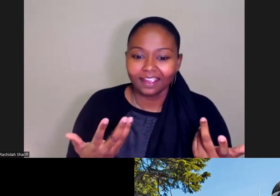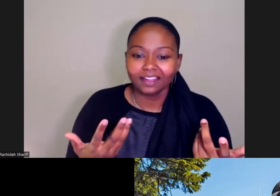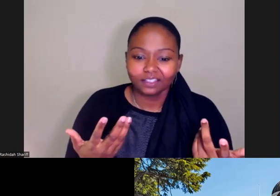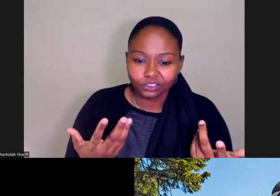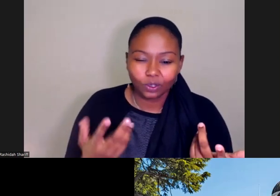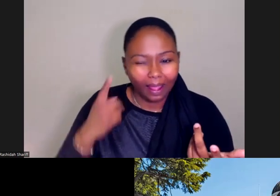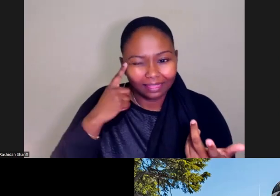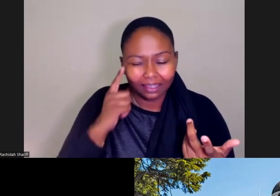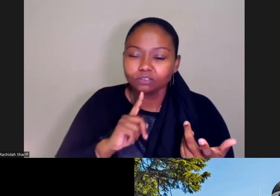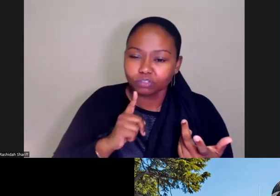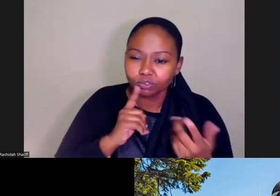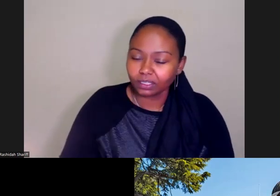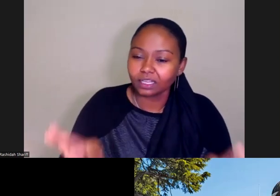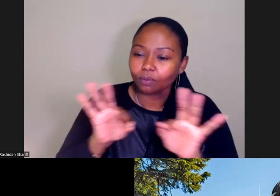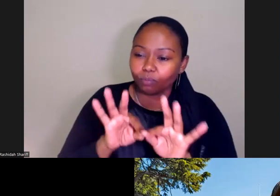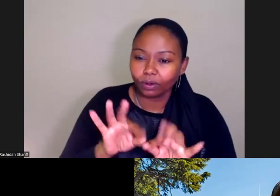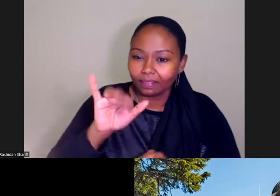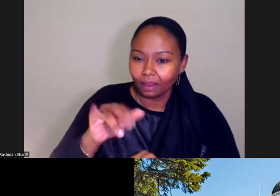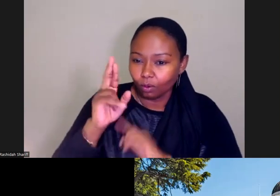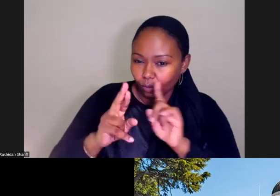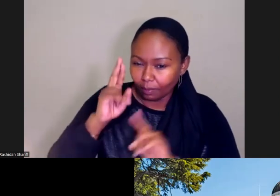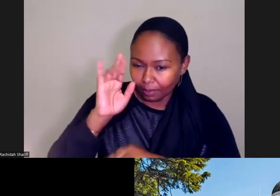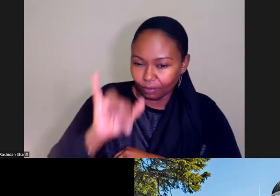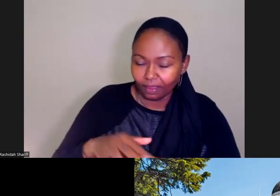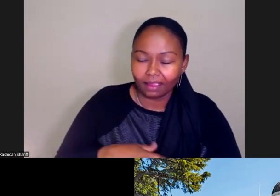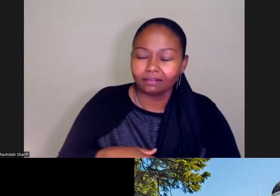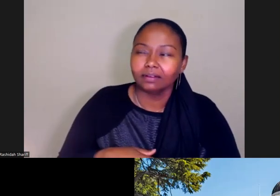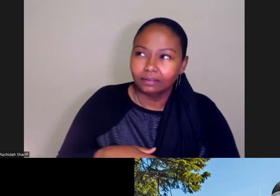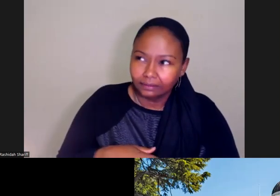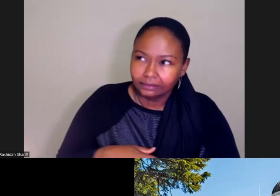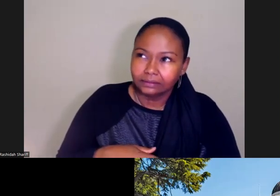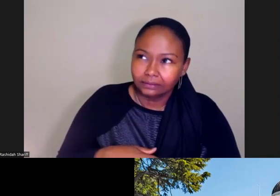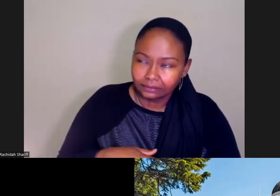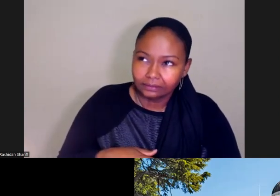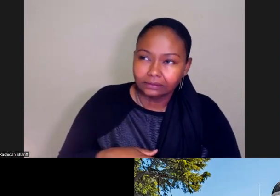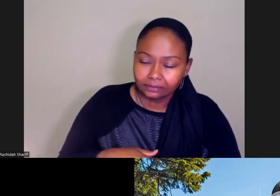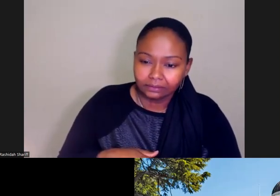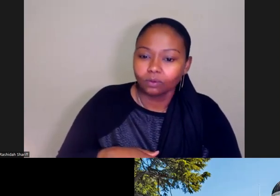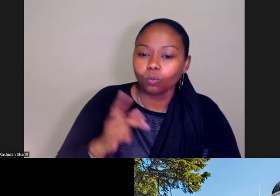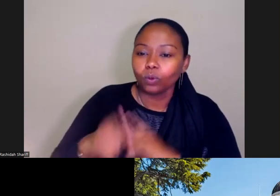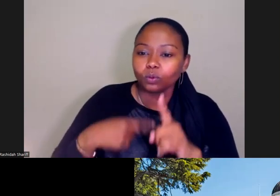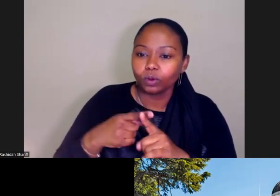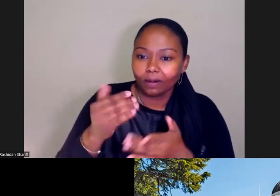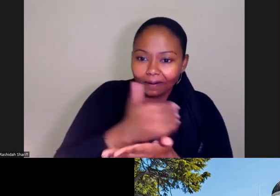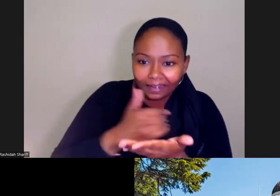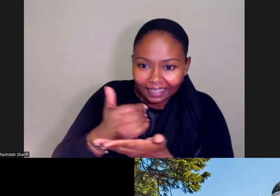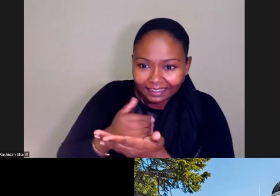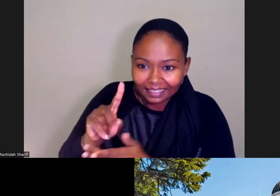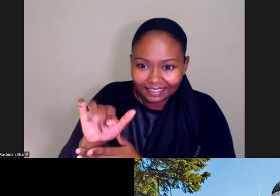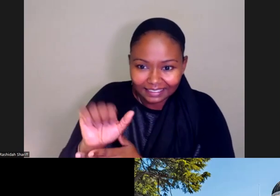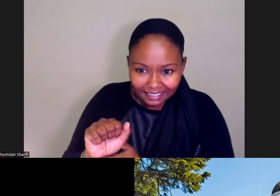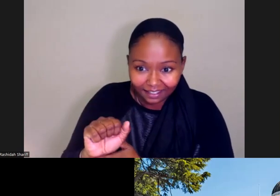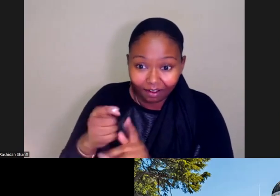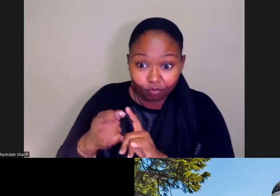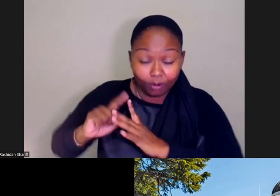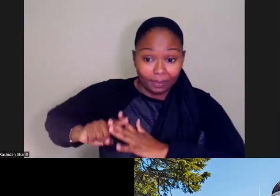that it's really, really important that we take those into account as we're collecting the data in the beginning, so that when we're analyzing the